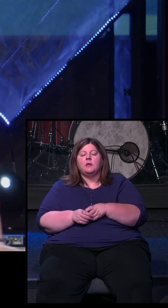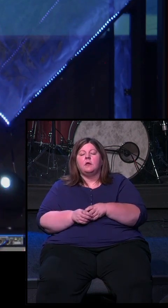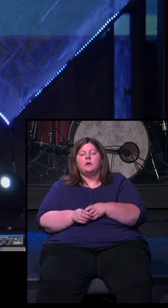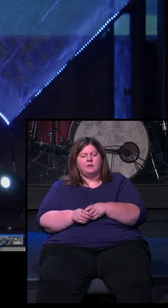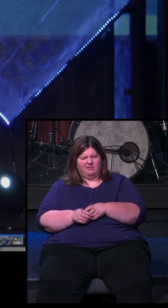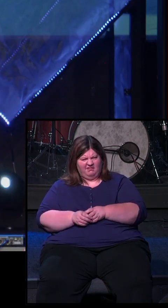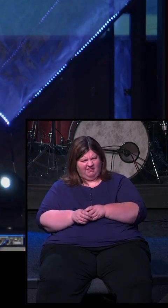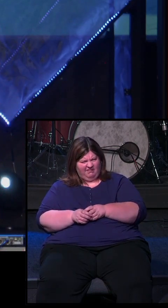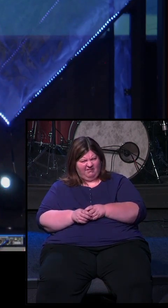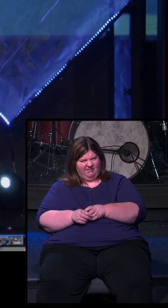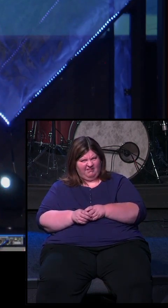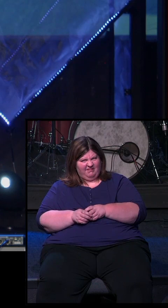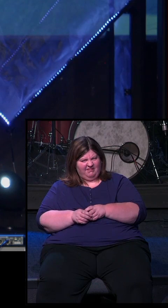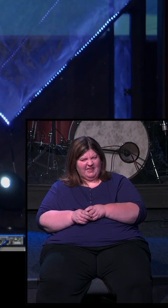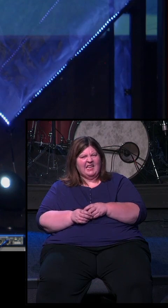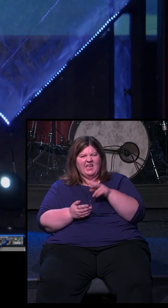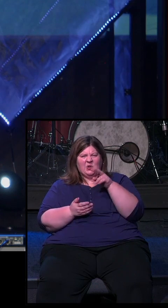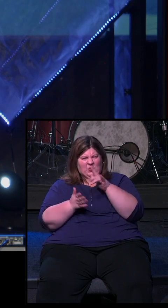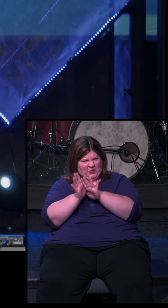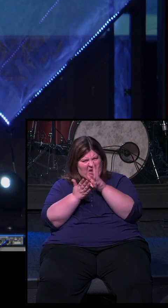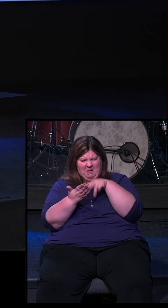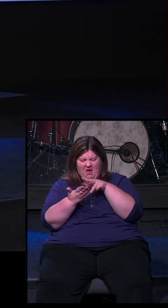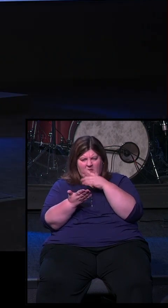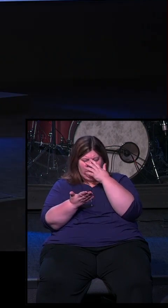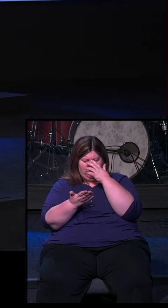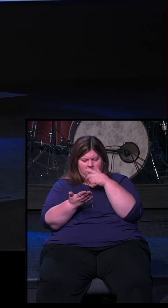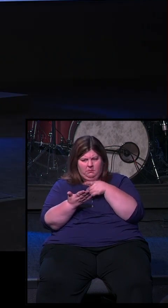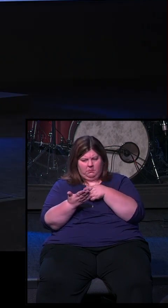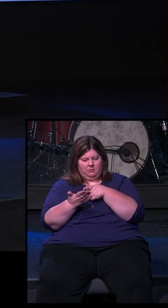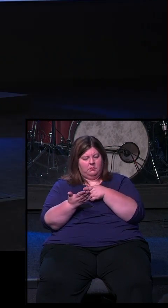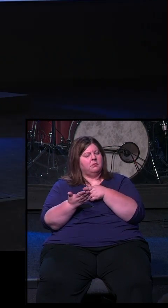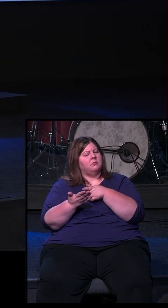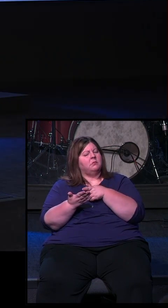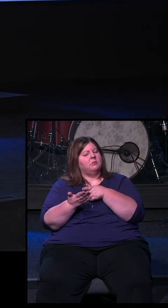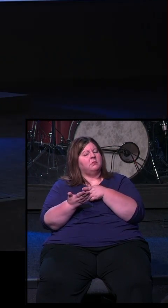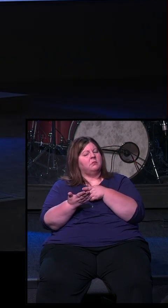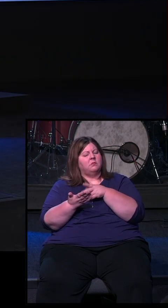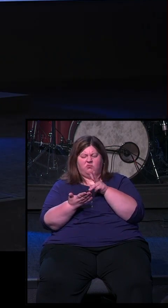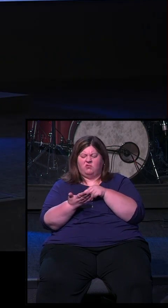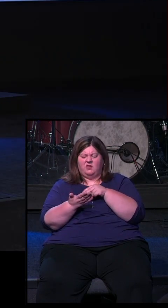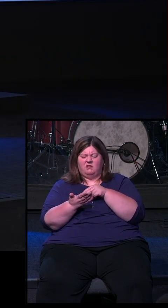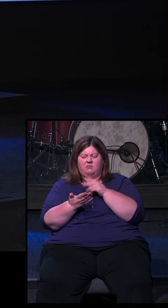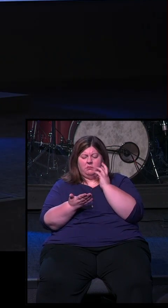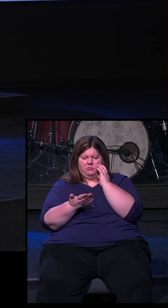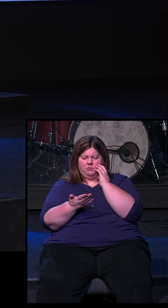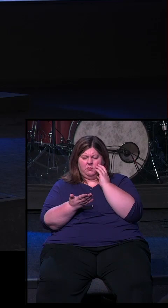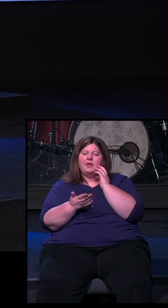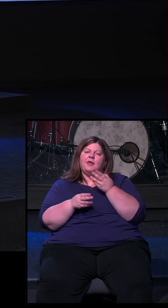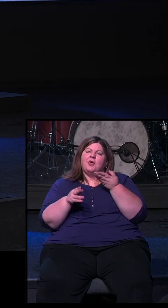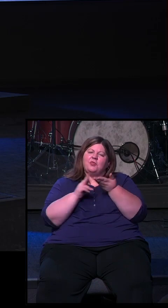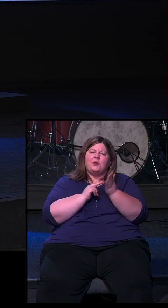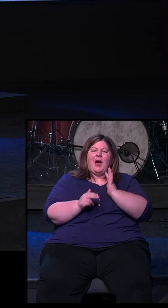Do you ever find yourself reading the Bible, and you come to this story in the Bible, and you're reading it through our Western,